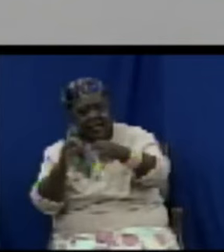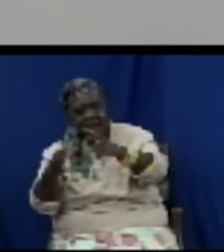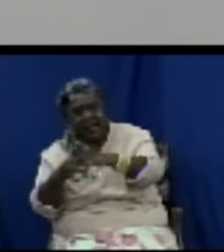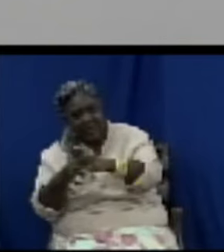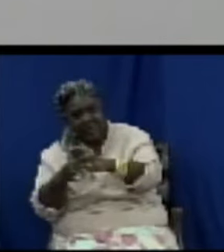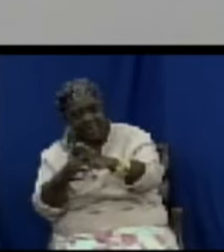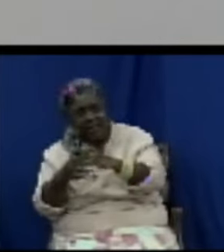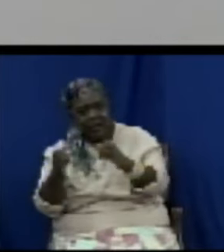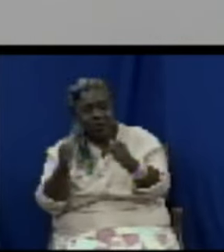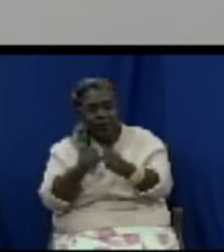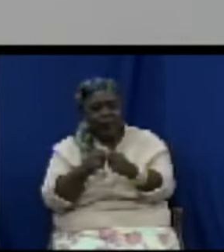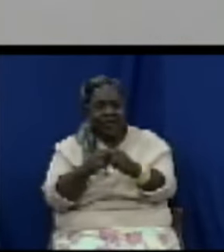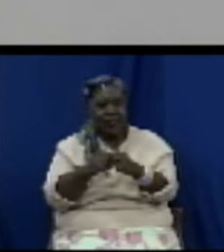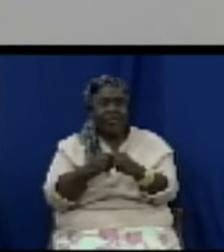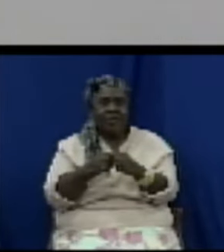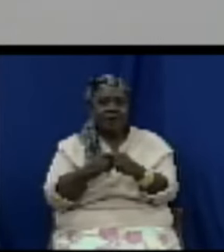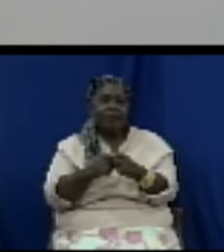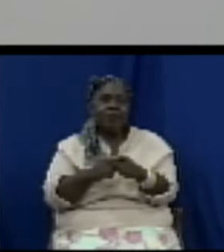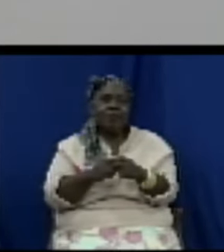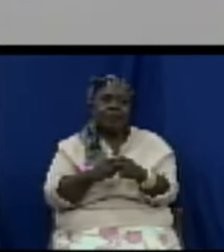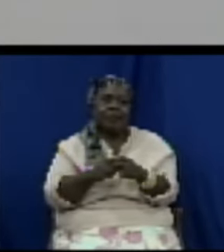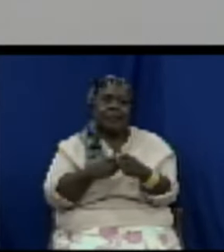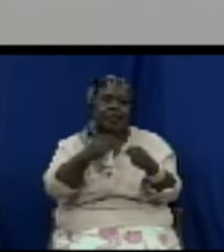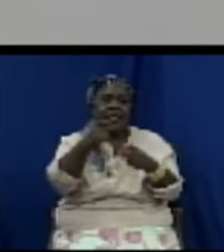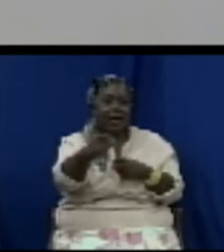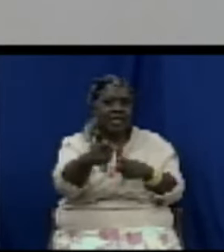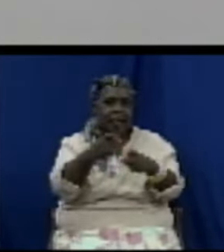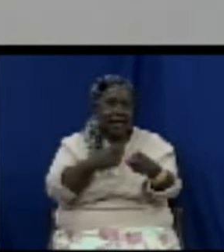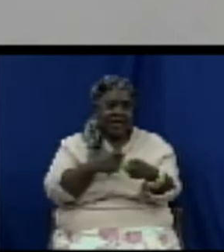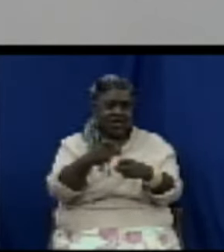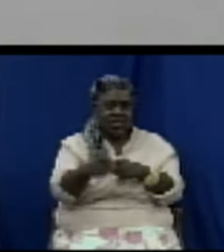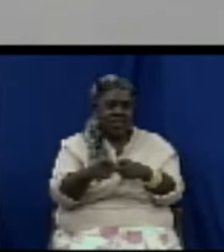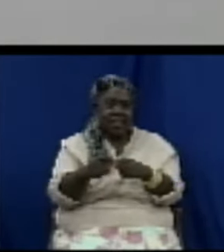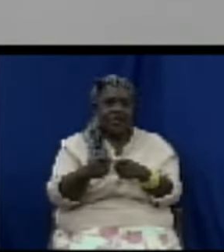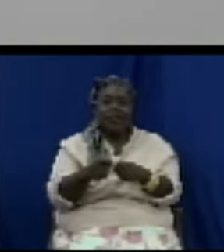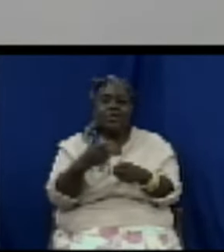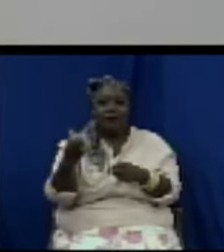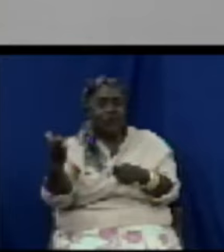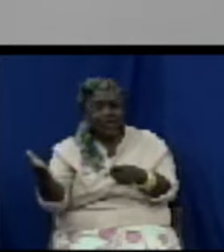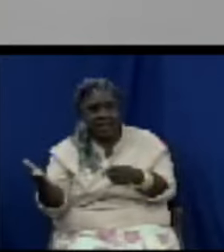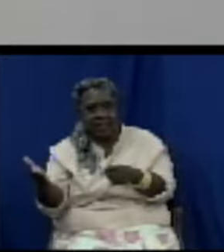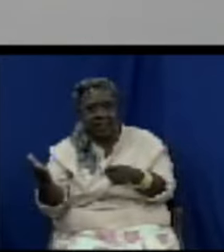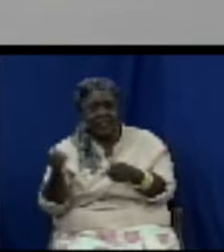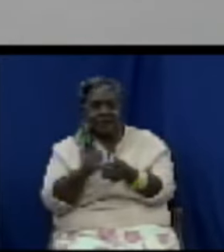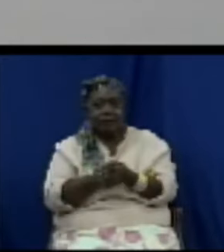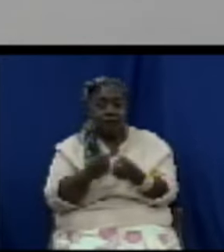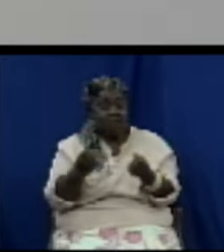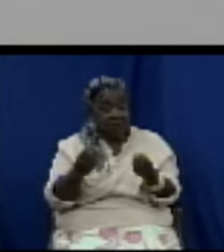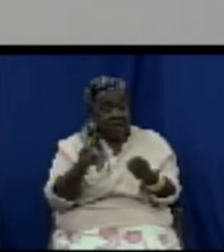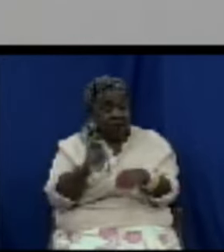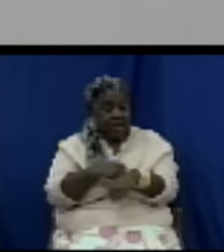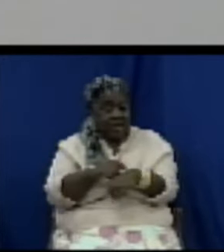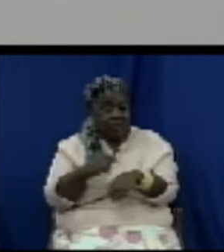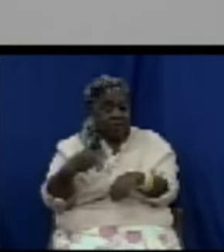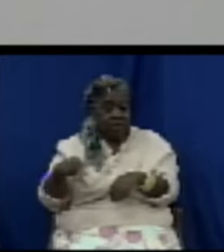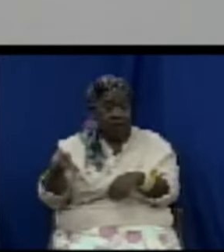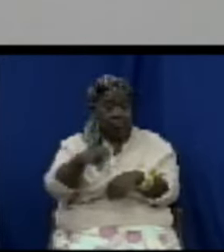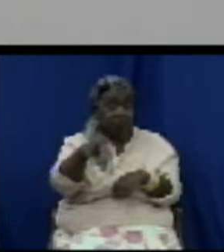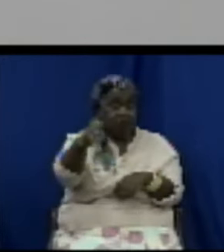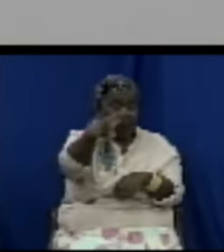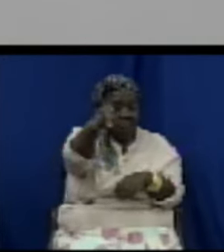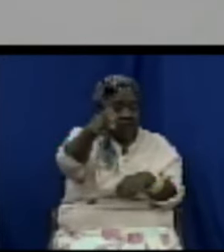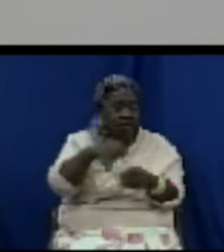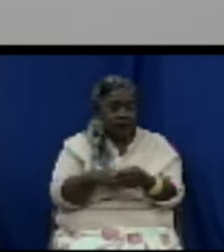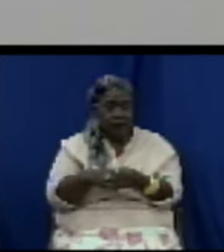innovative solutions to enter our marketplace oftentimes we travel we return and we wonder why